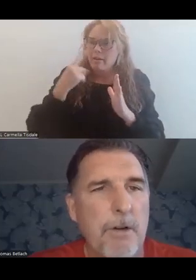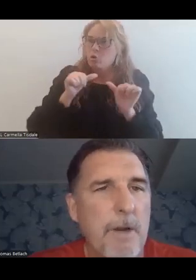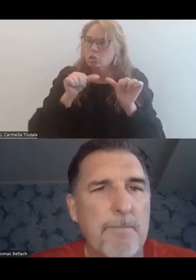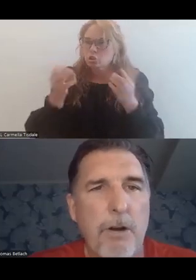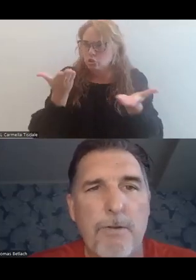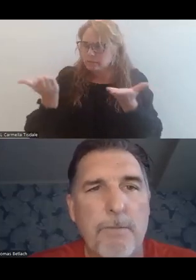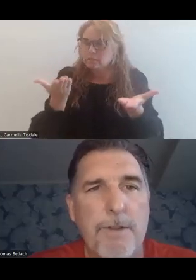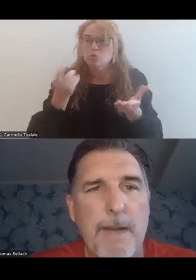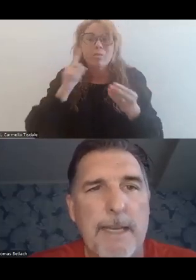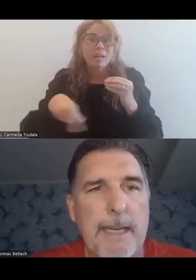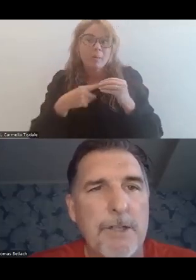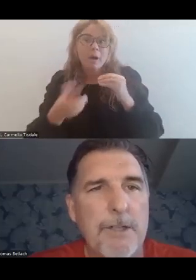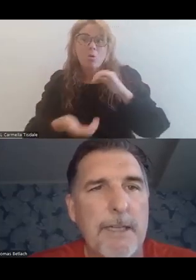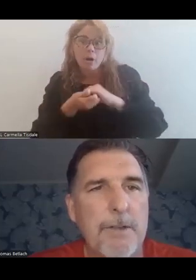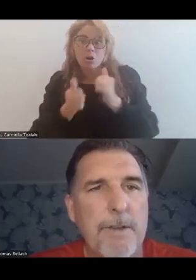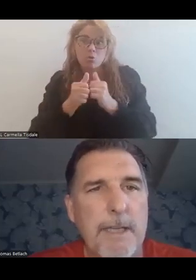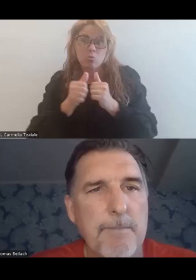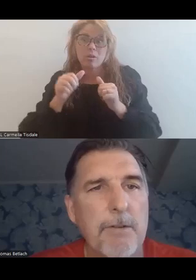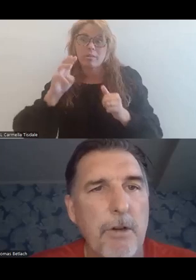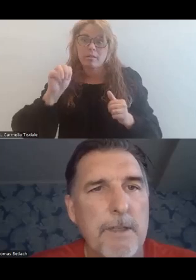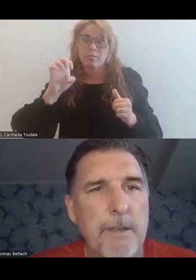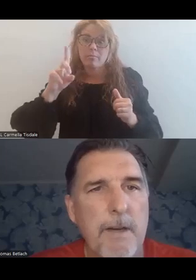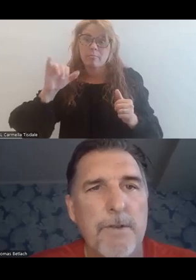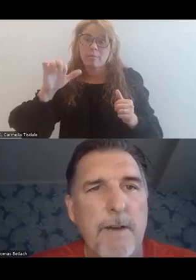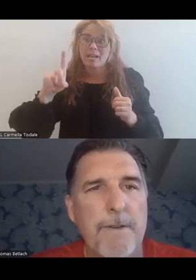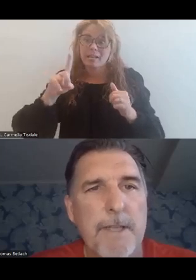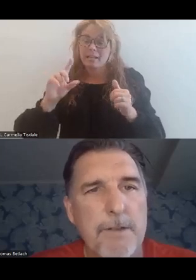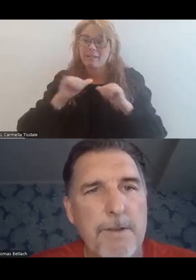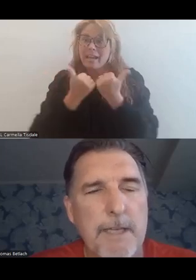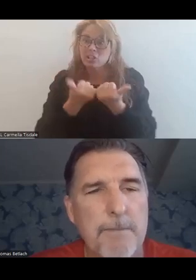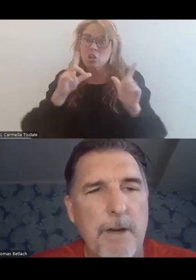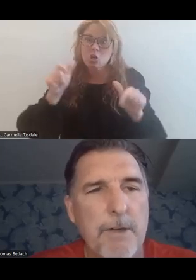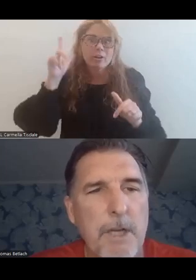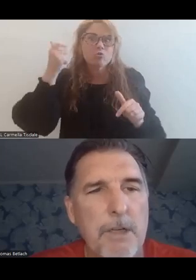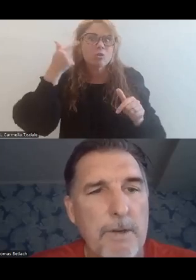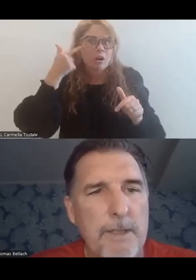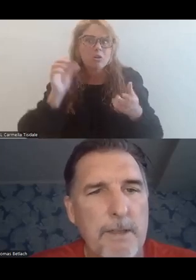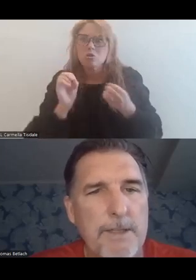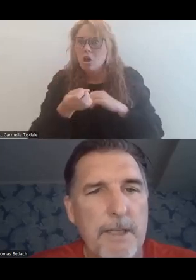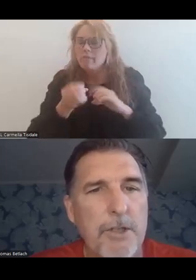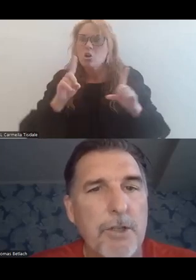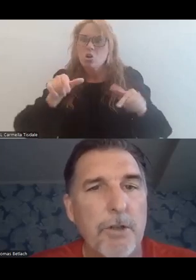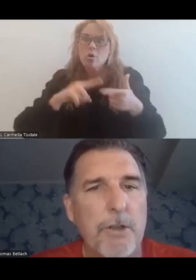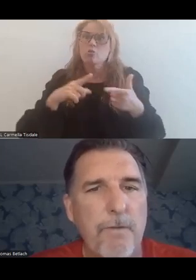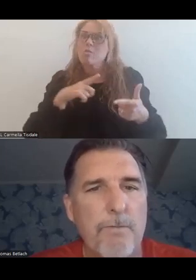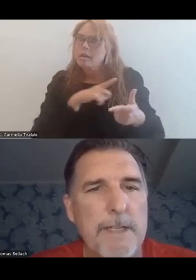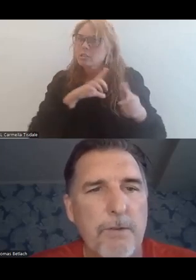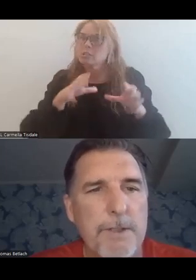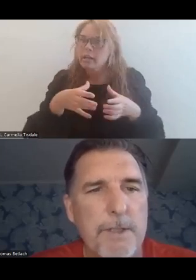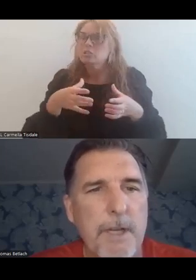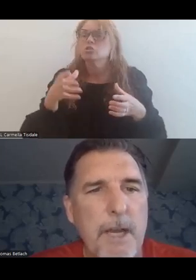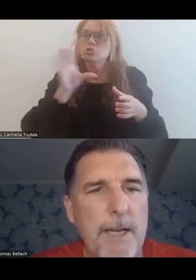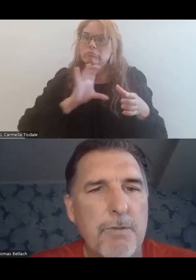about, you know, partnering with your Medicaid agency, as you're thinking about going to the governor's office, as you're thinking about going to the legislature to look